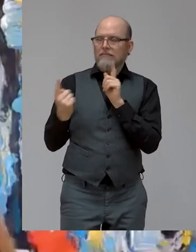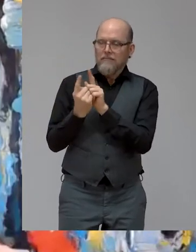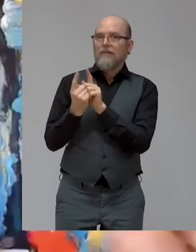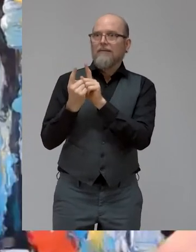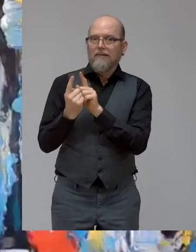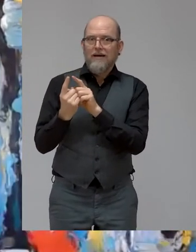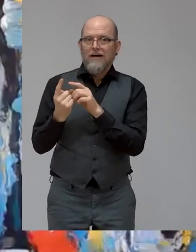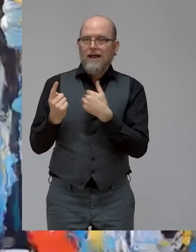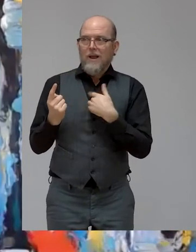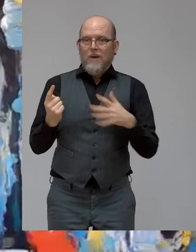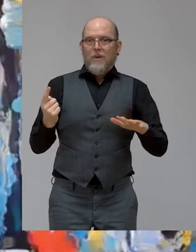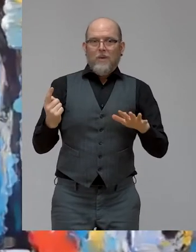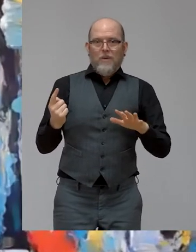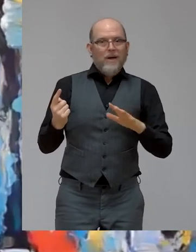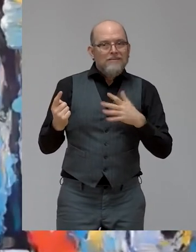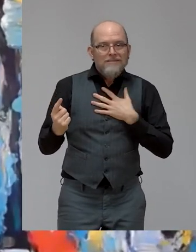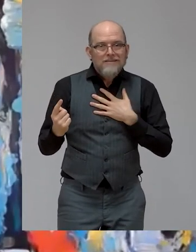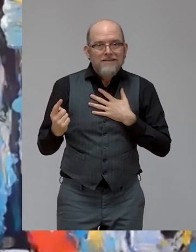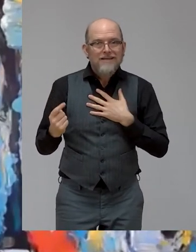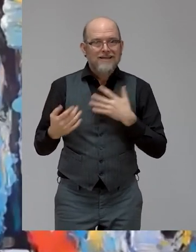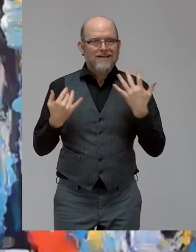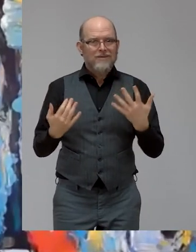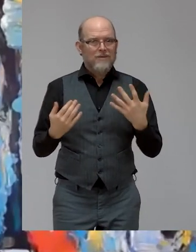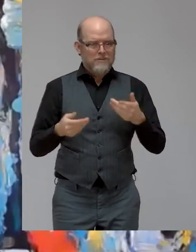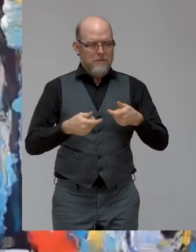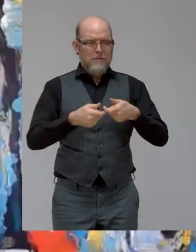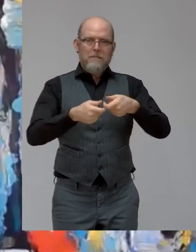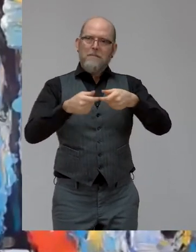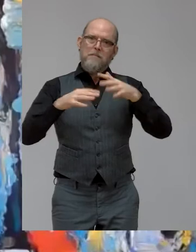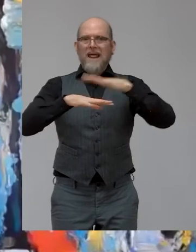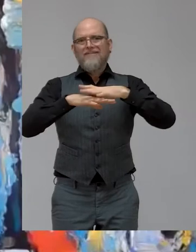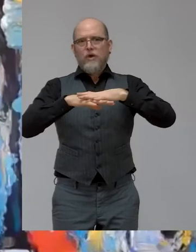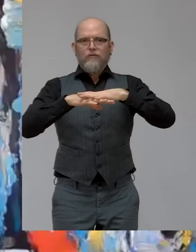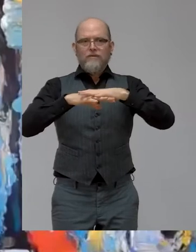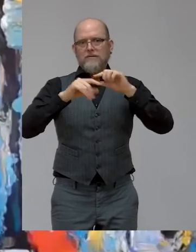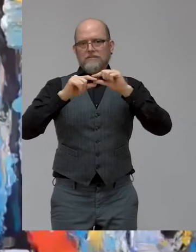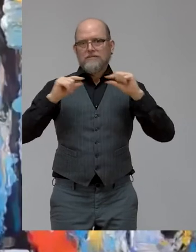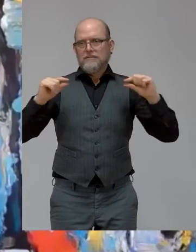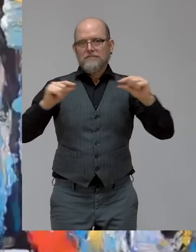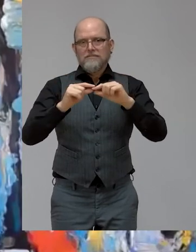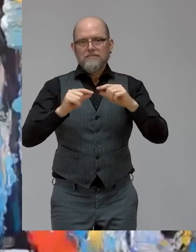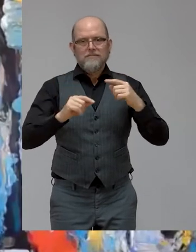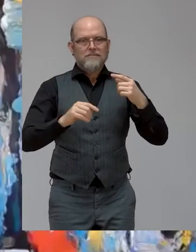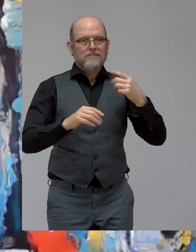is all about closing circles. Please, Yeti, we'd love to hear your dreams.